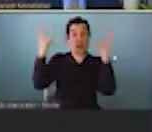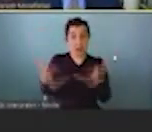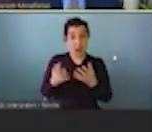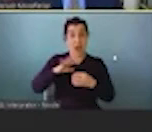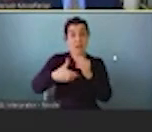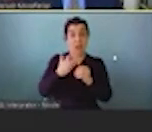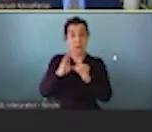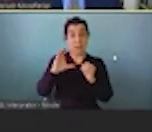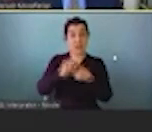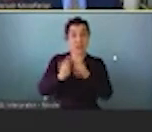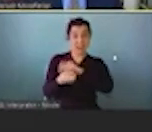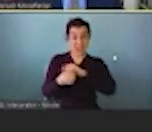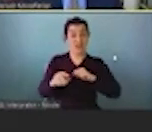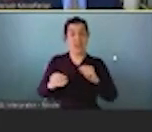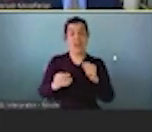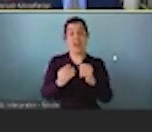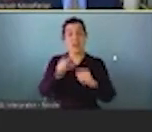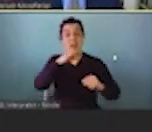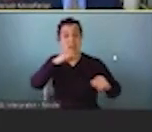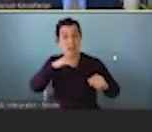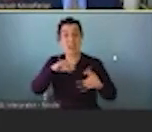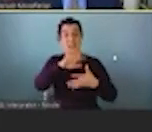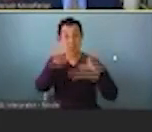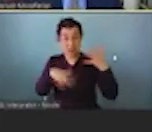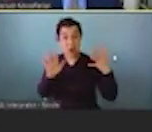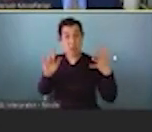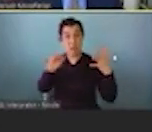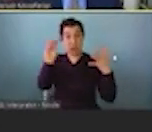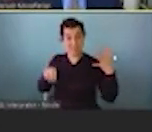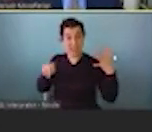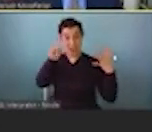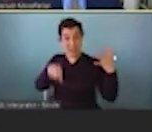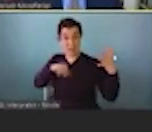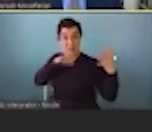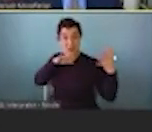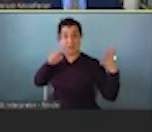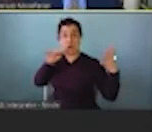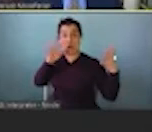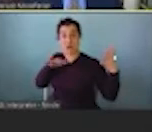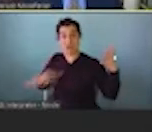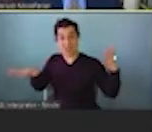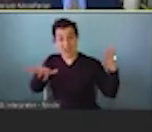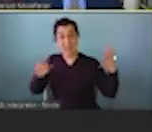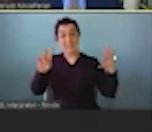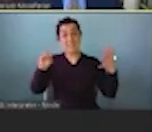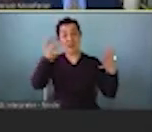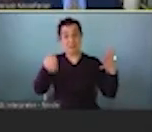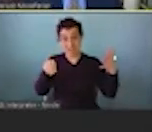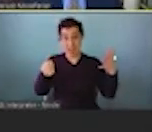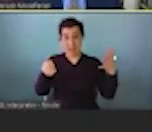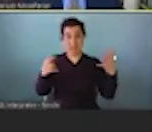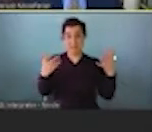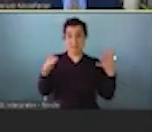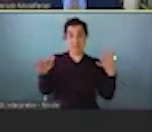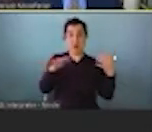change emissions, the majority of pollution in the oceans, 70% of the world's